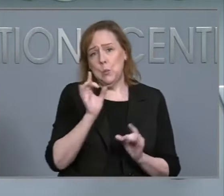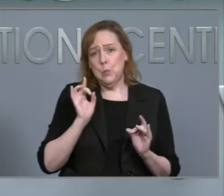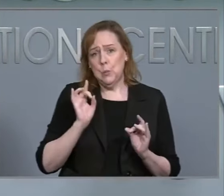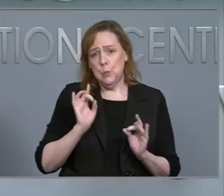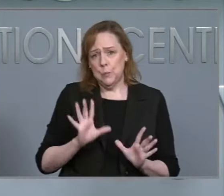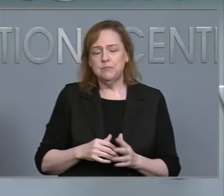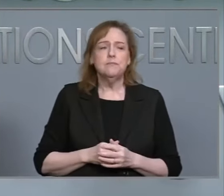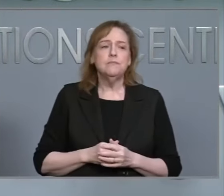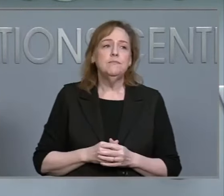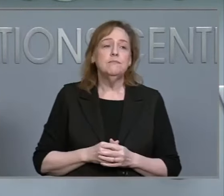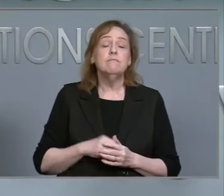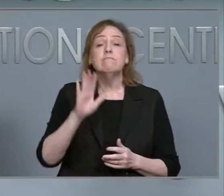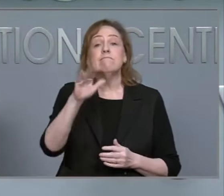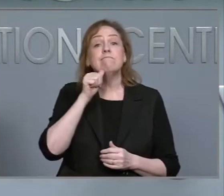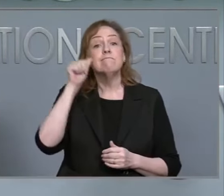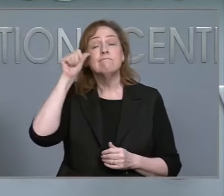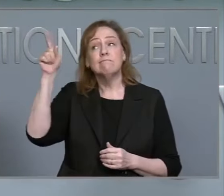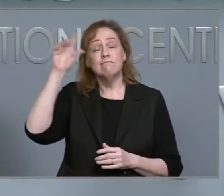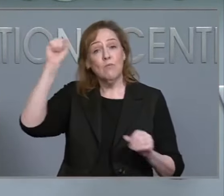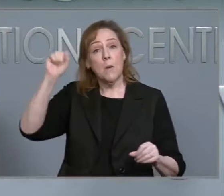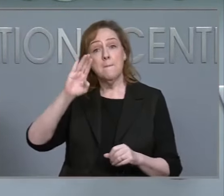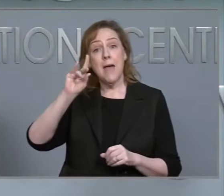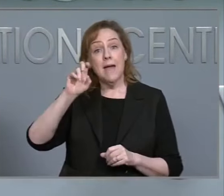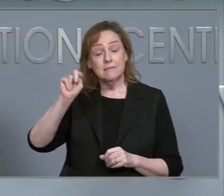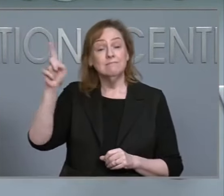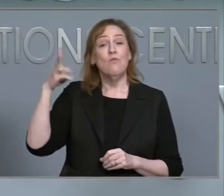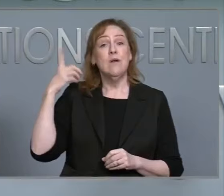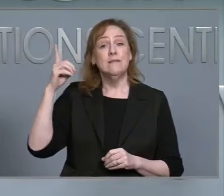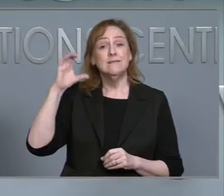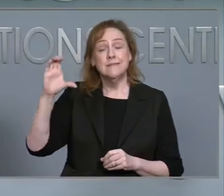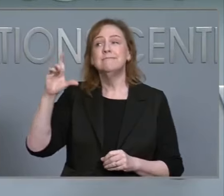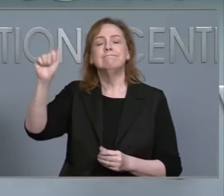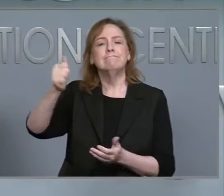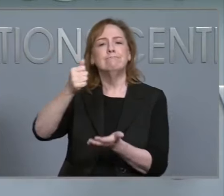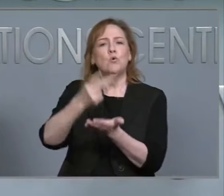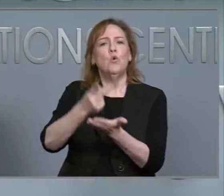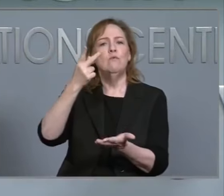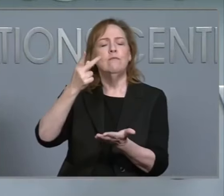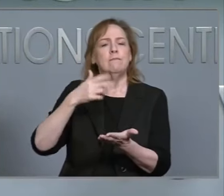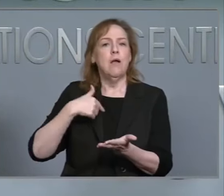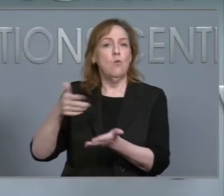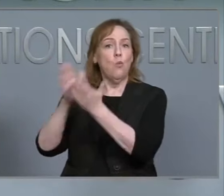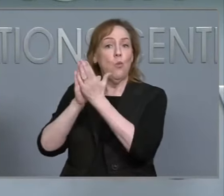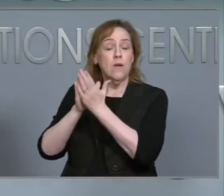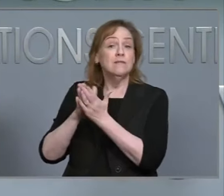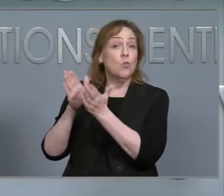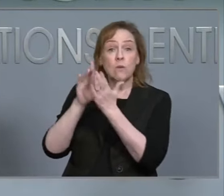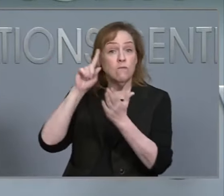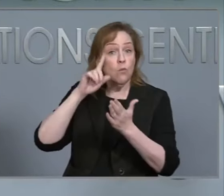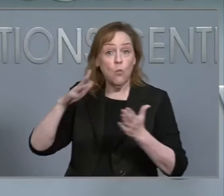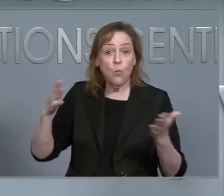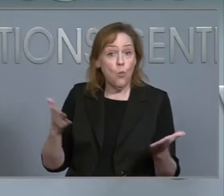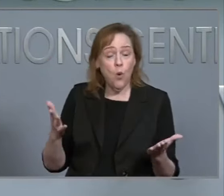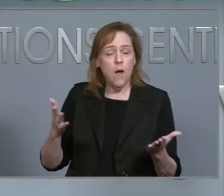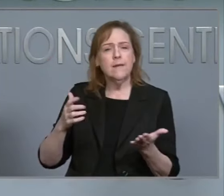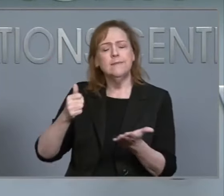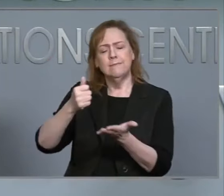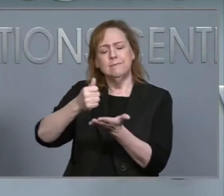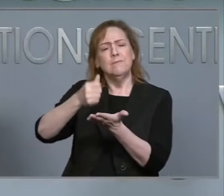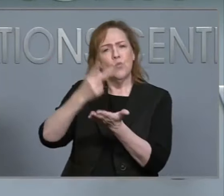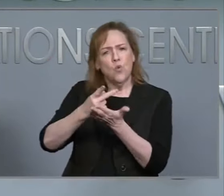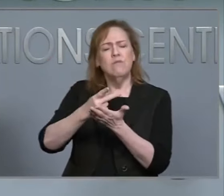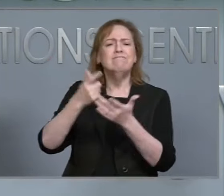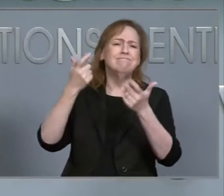received word from Washington that President Biden approved my expedited request, declaring a major disaster for 25